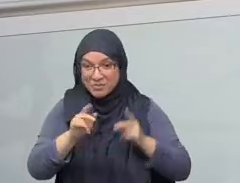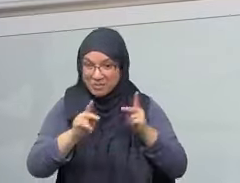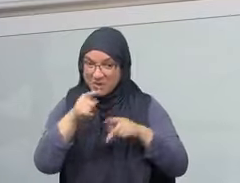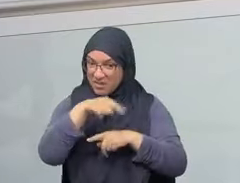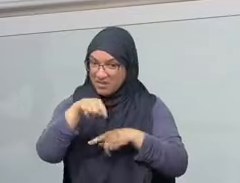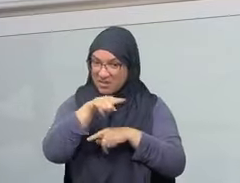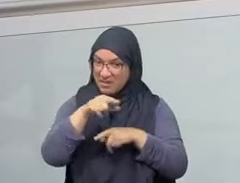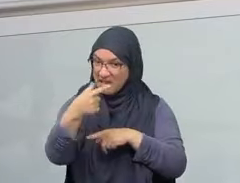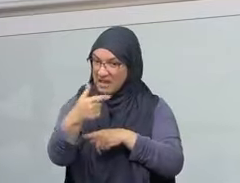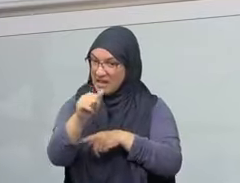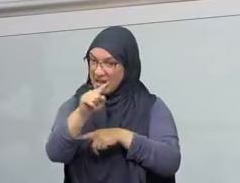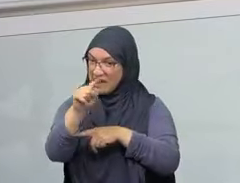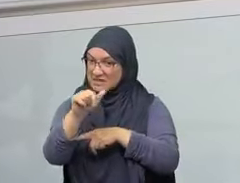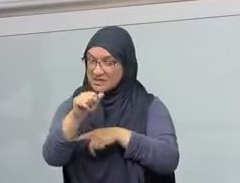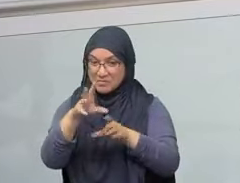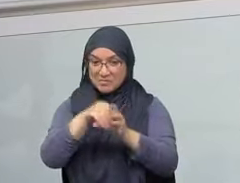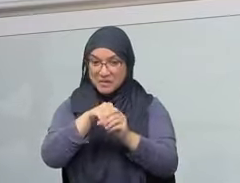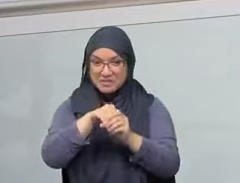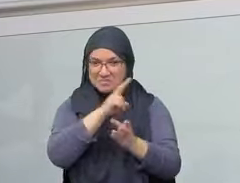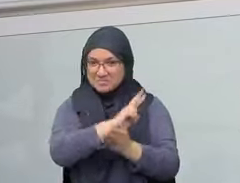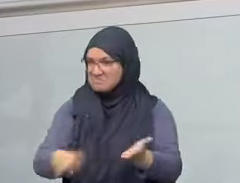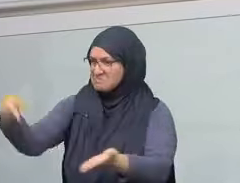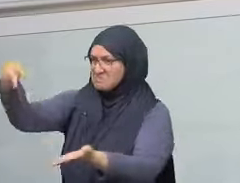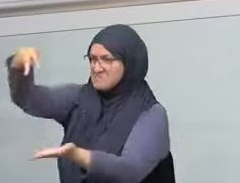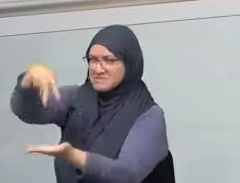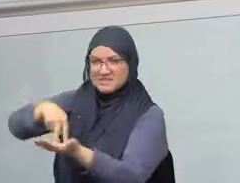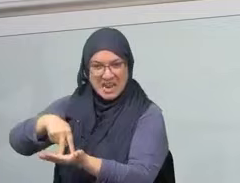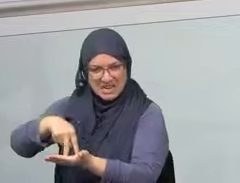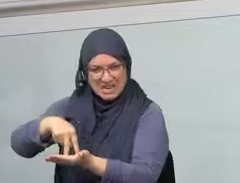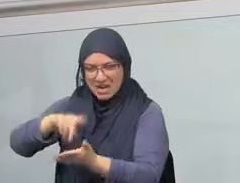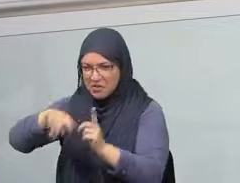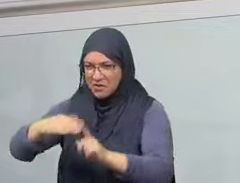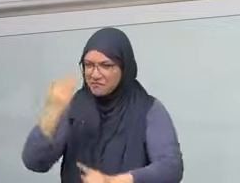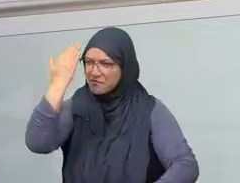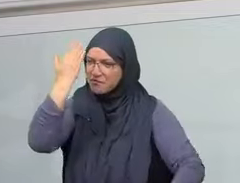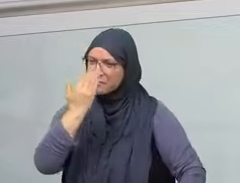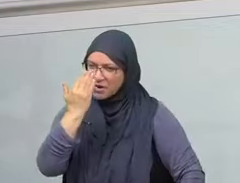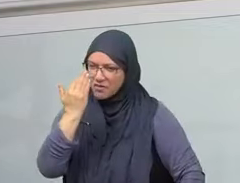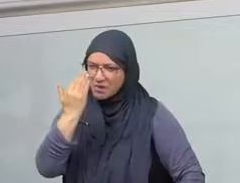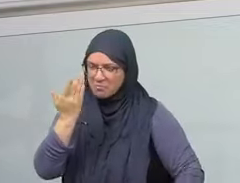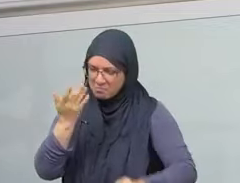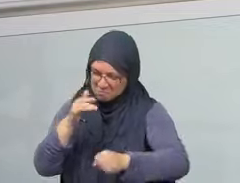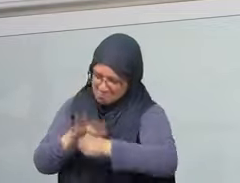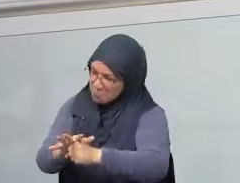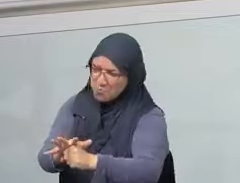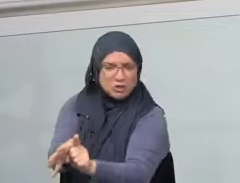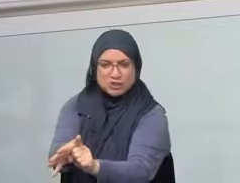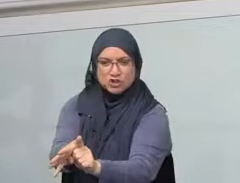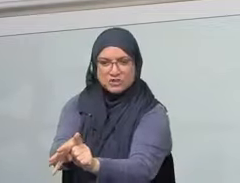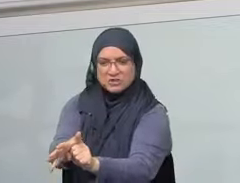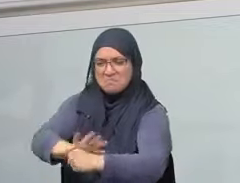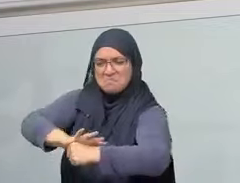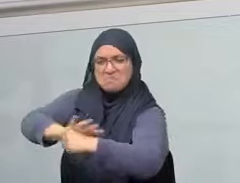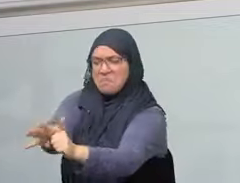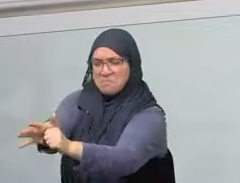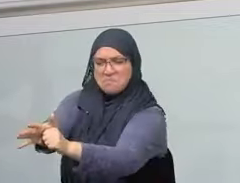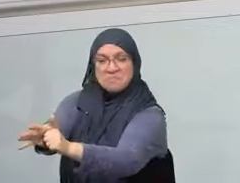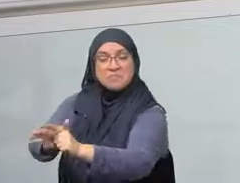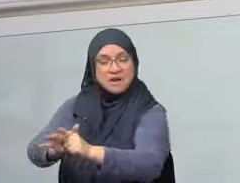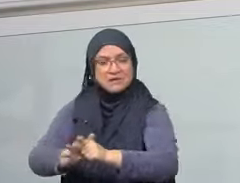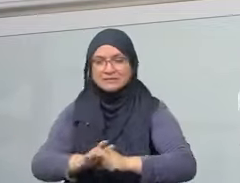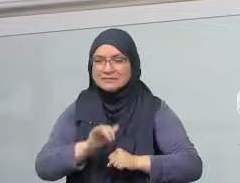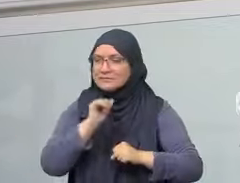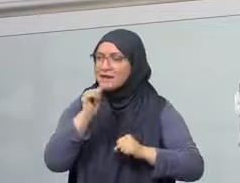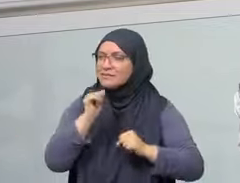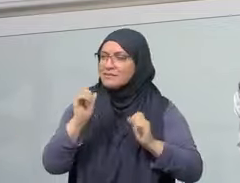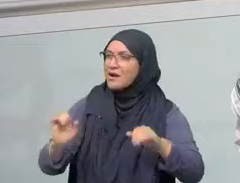stand in the face of their oppressors. When their oppressors try to crush them. Men, women and children. And are nourished by something divine. In terms